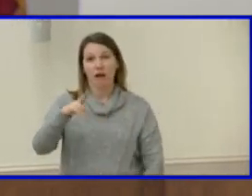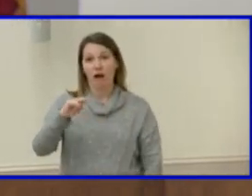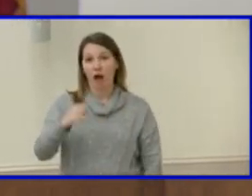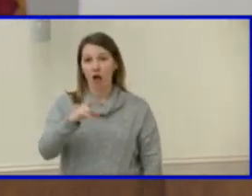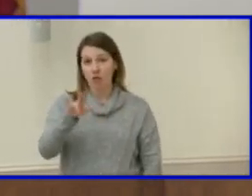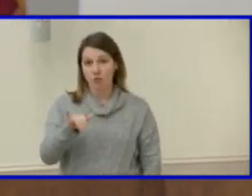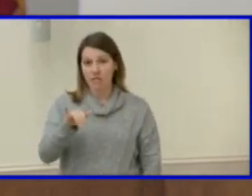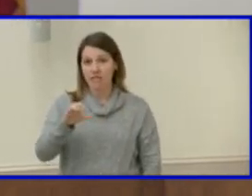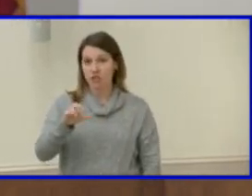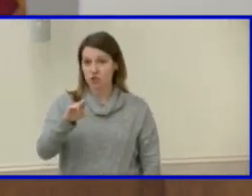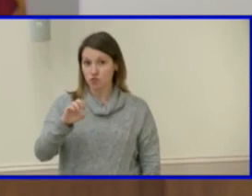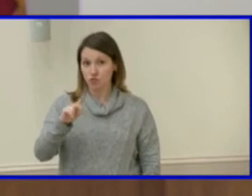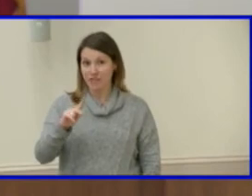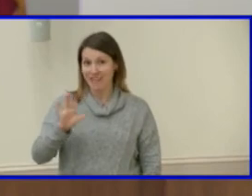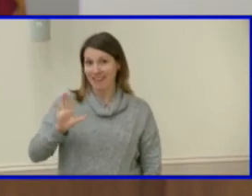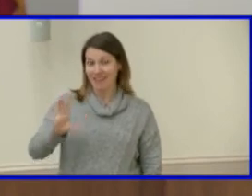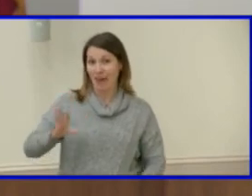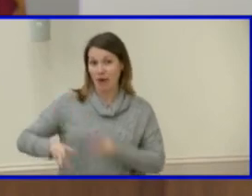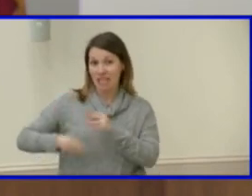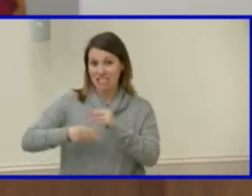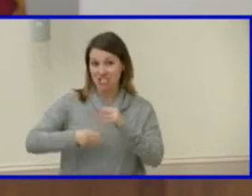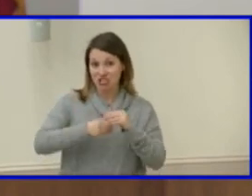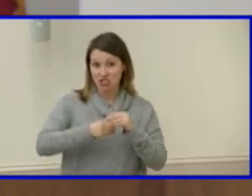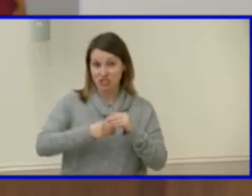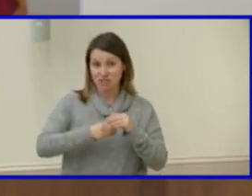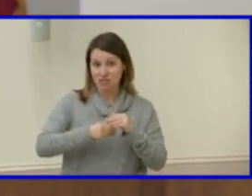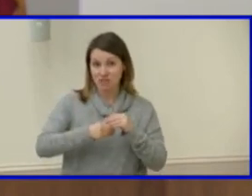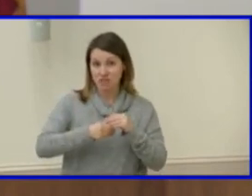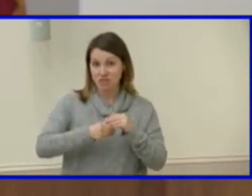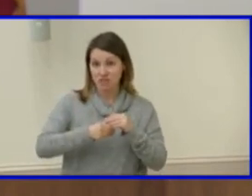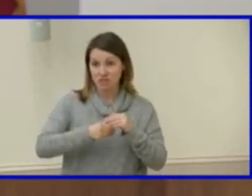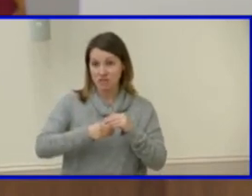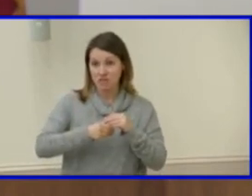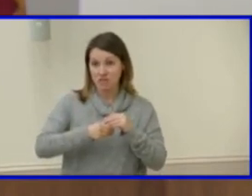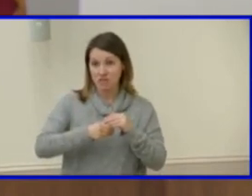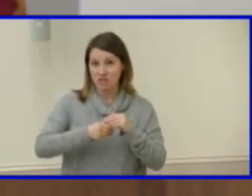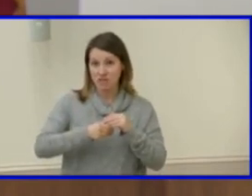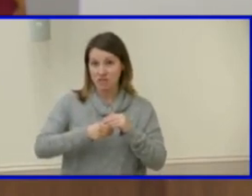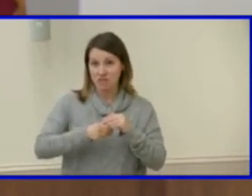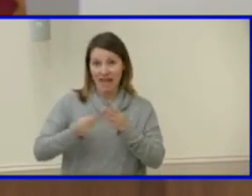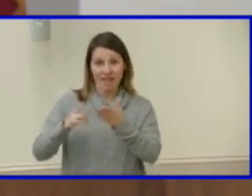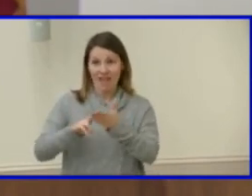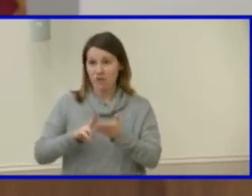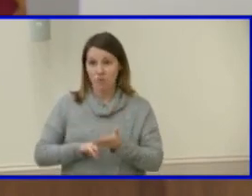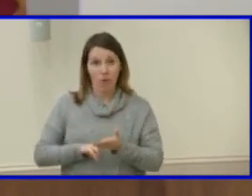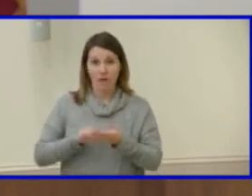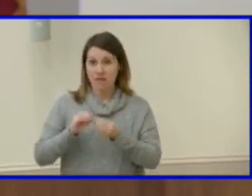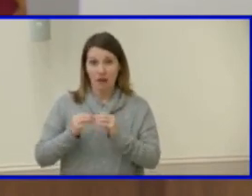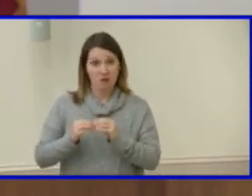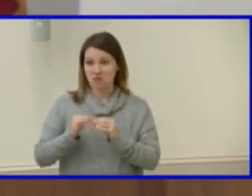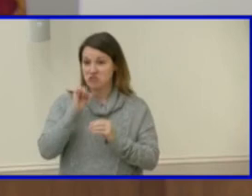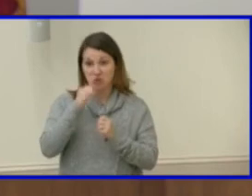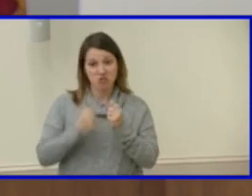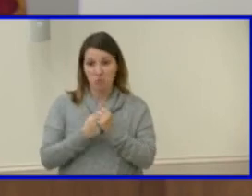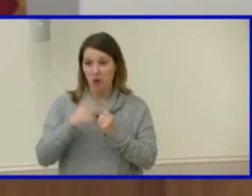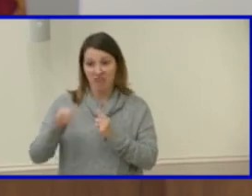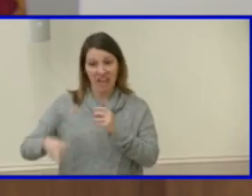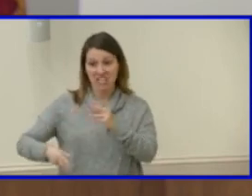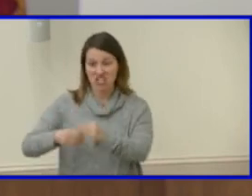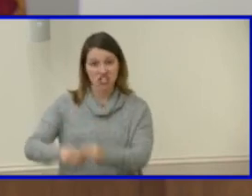that the numbers didn't don't currently the enrollment numbers don't currently support um